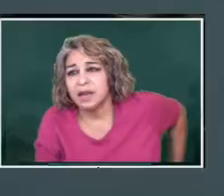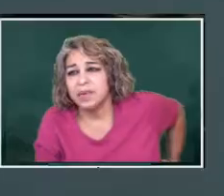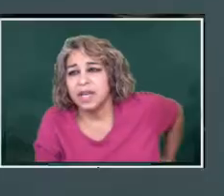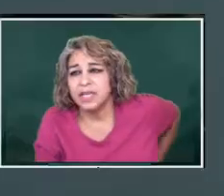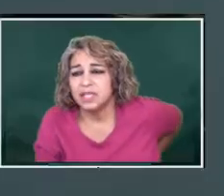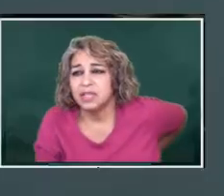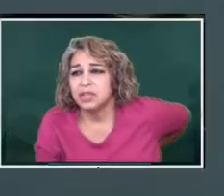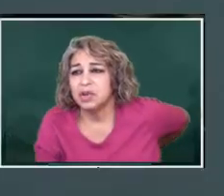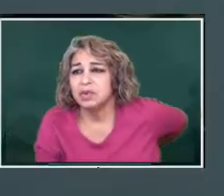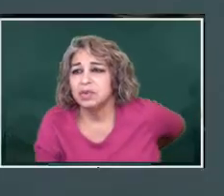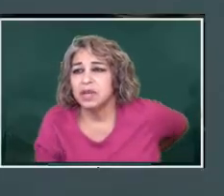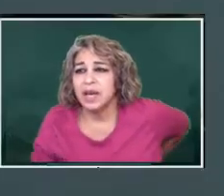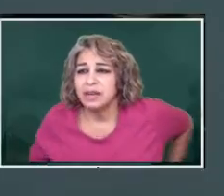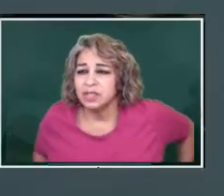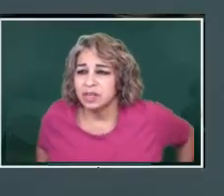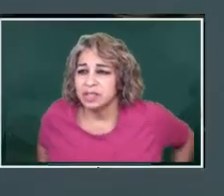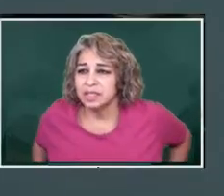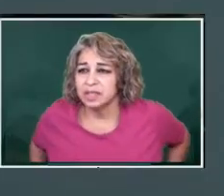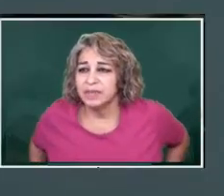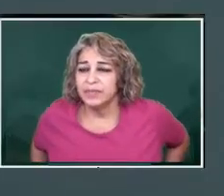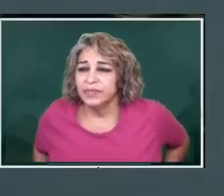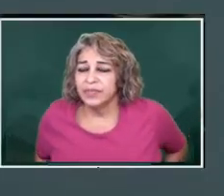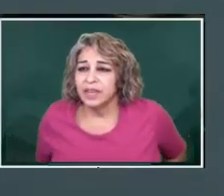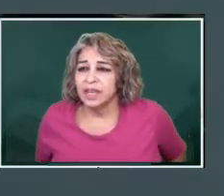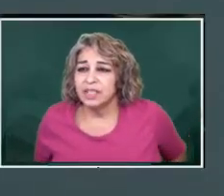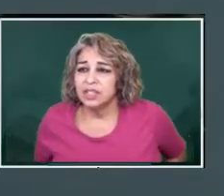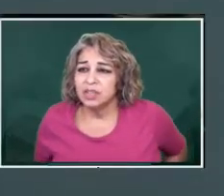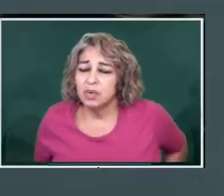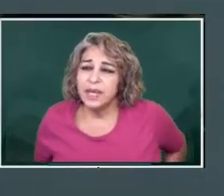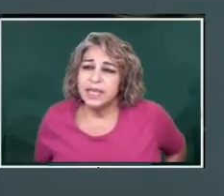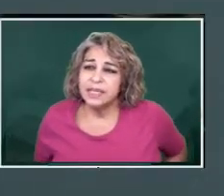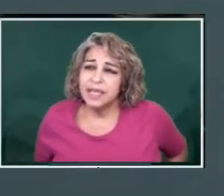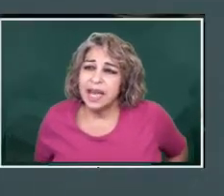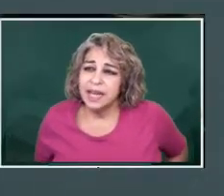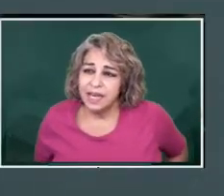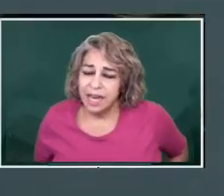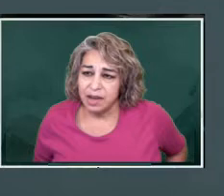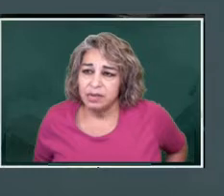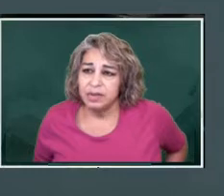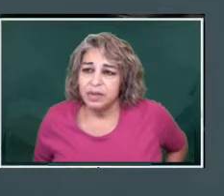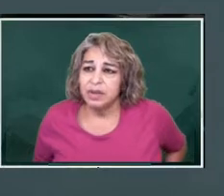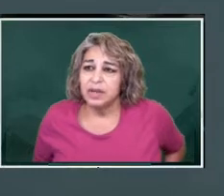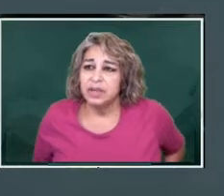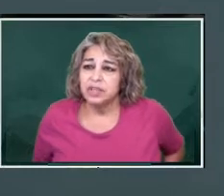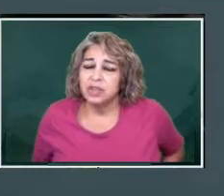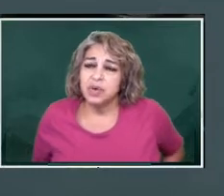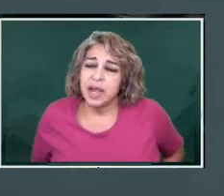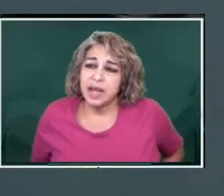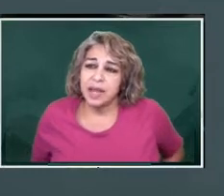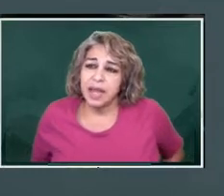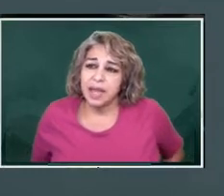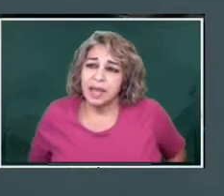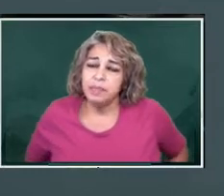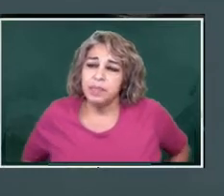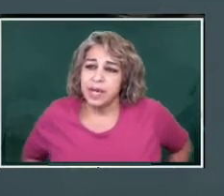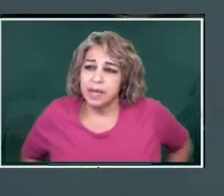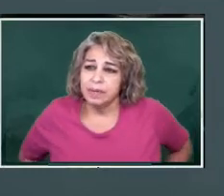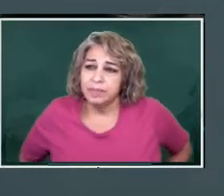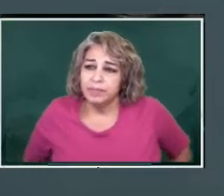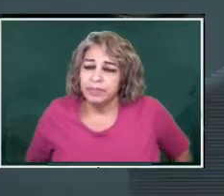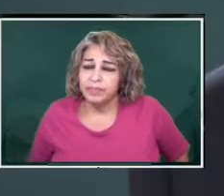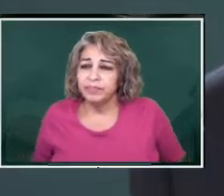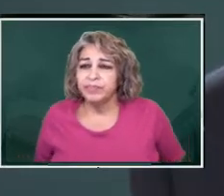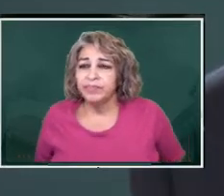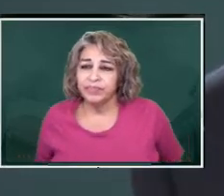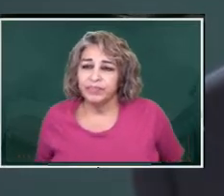for the companies to go to the outskirts. So we decided now to create a company